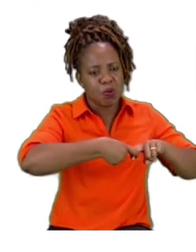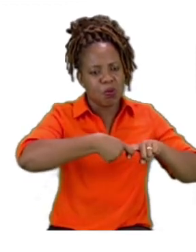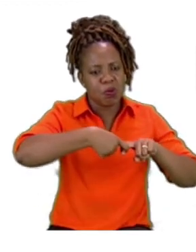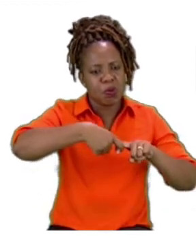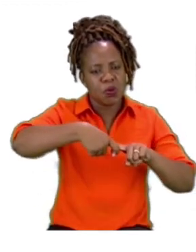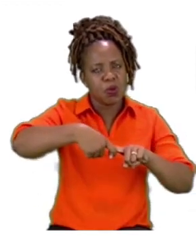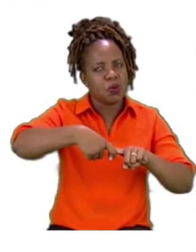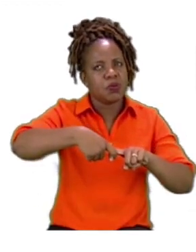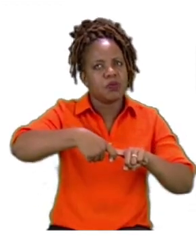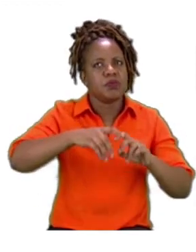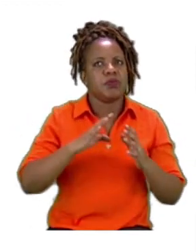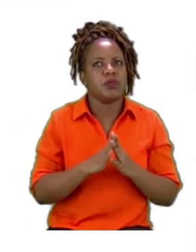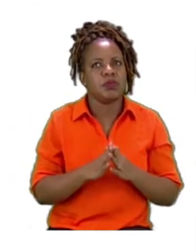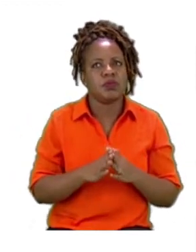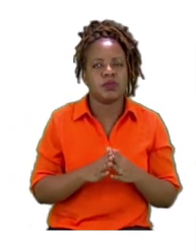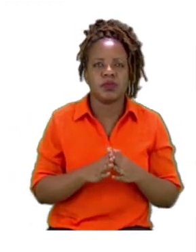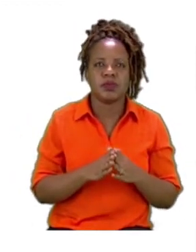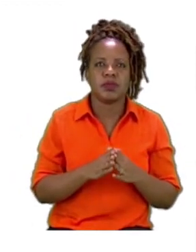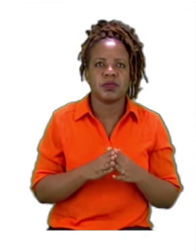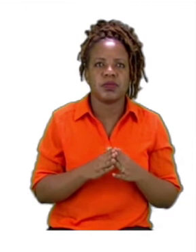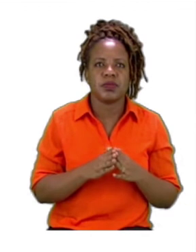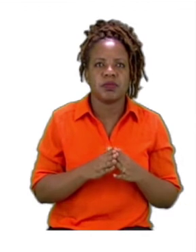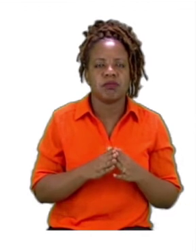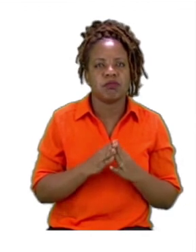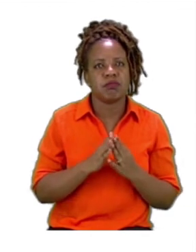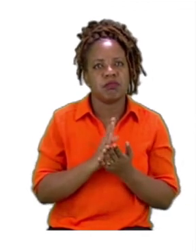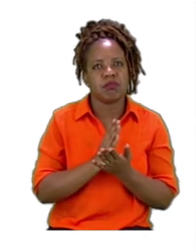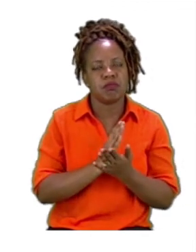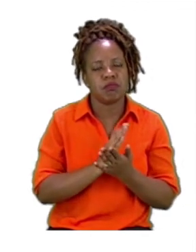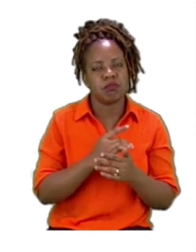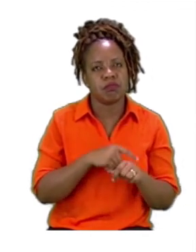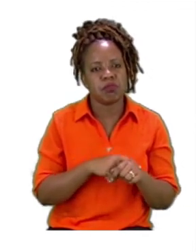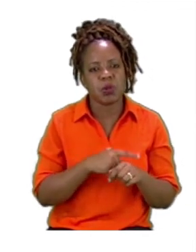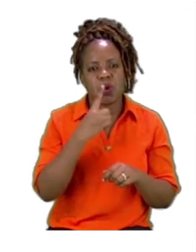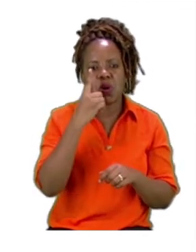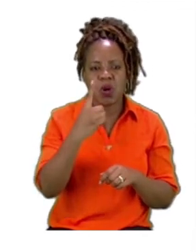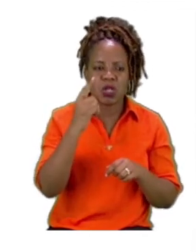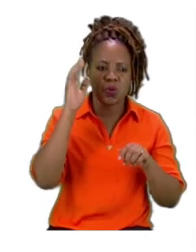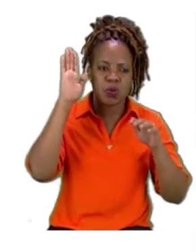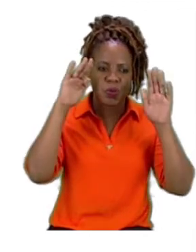transporting device. Sometimes it can be a cart.